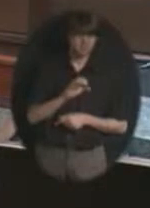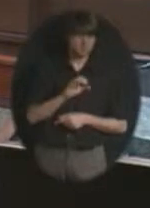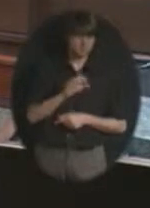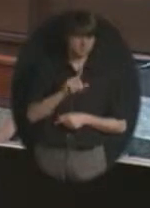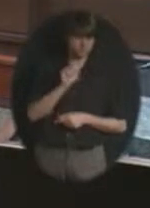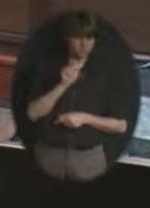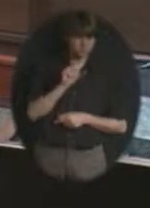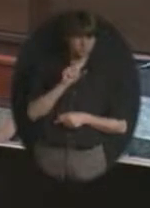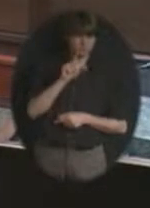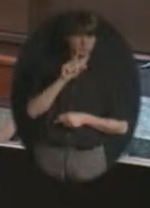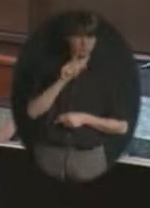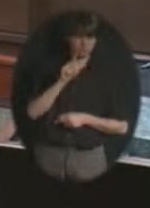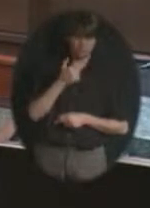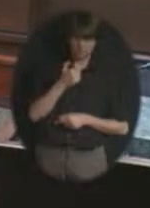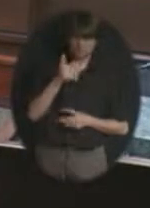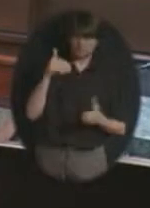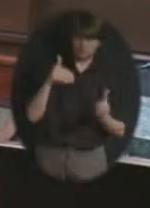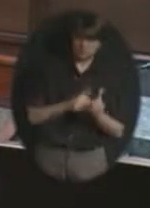Second.